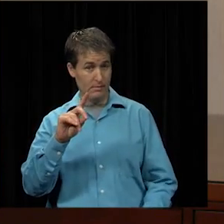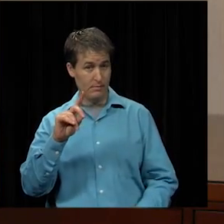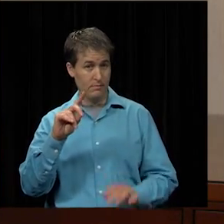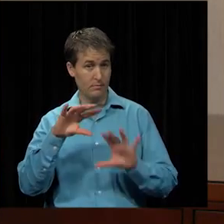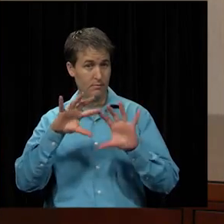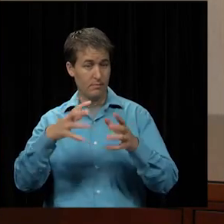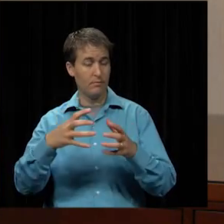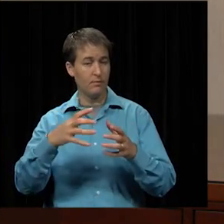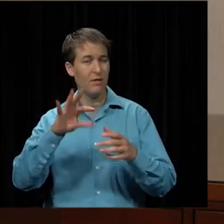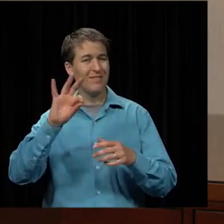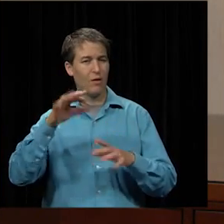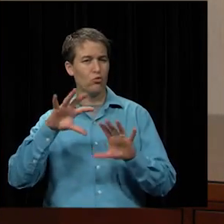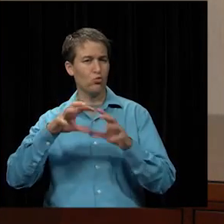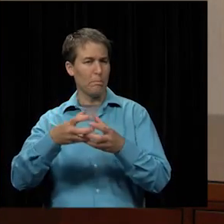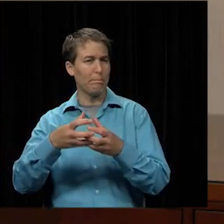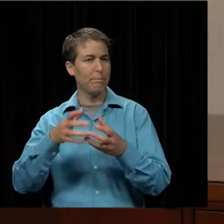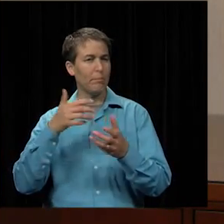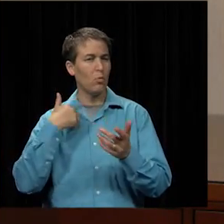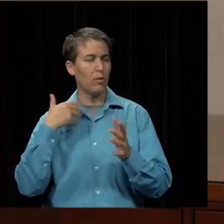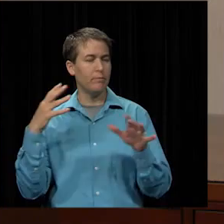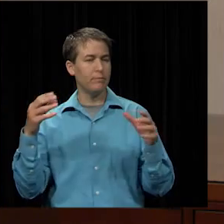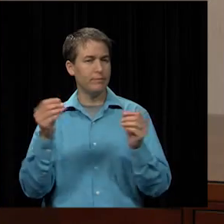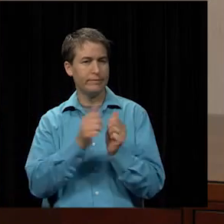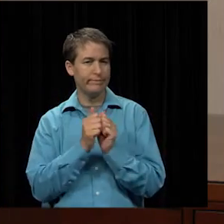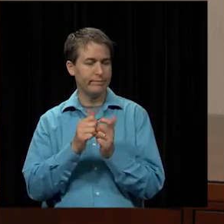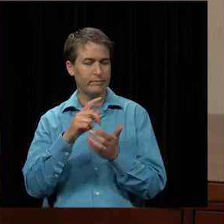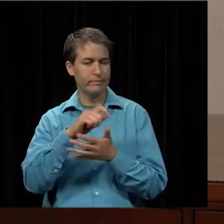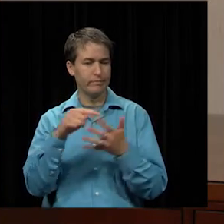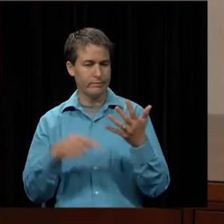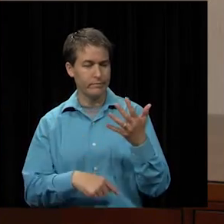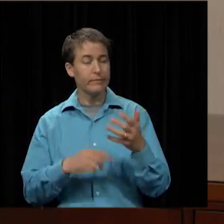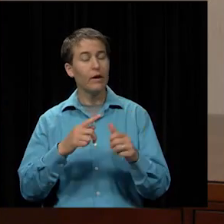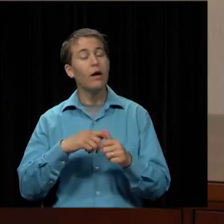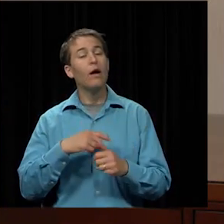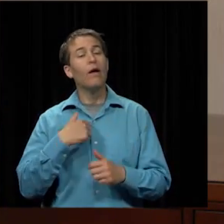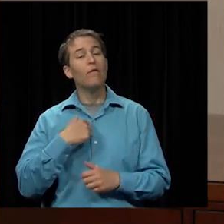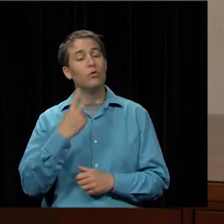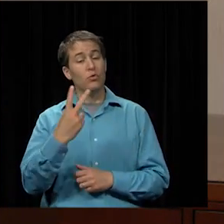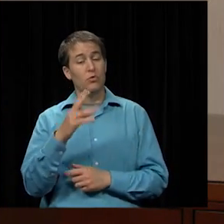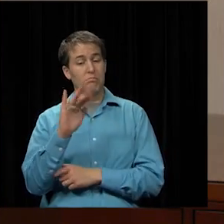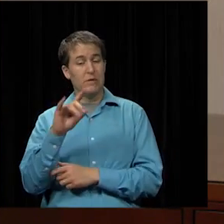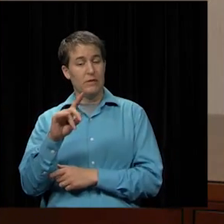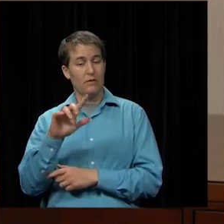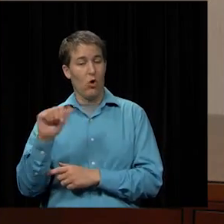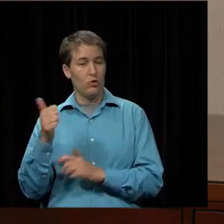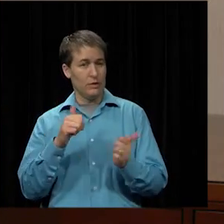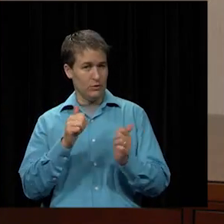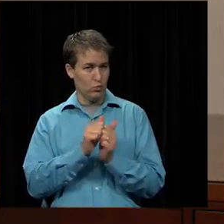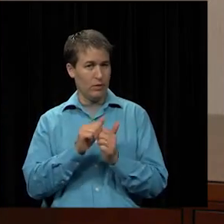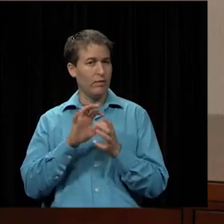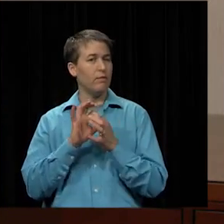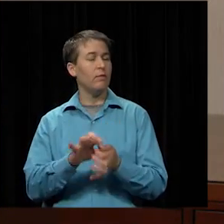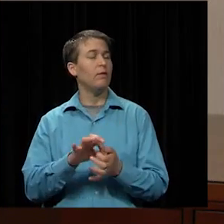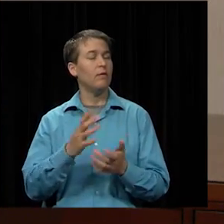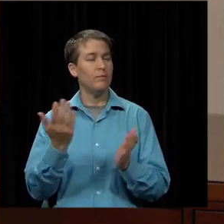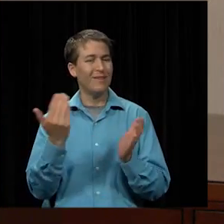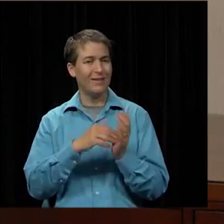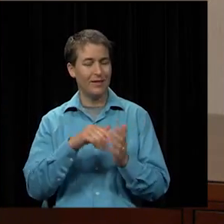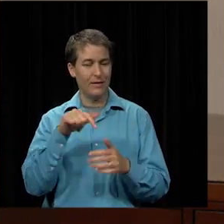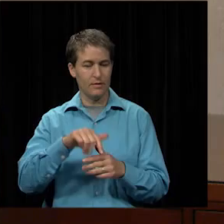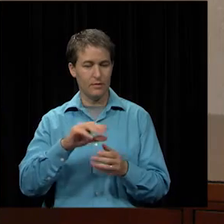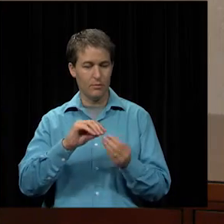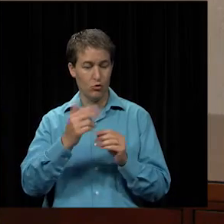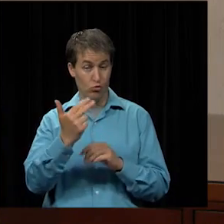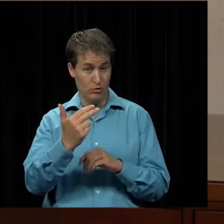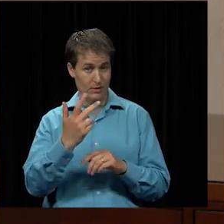work packages we put together there were uh two bid alternates associated with these once again it's this bid alternate 13